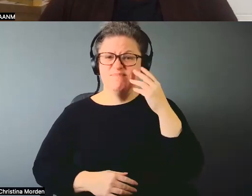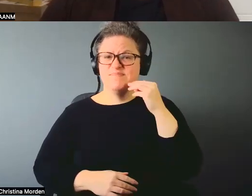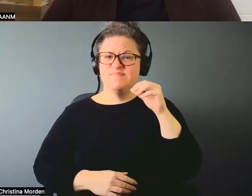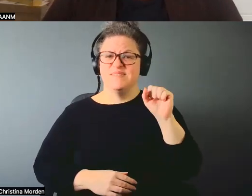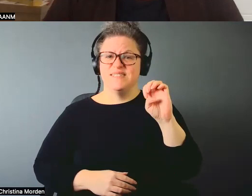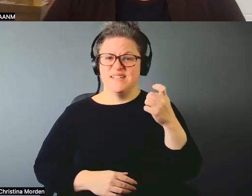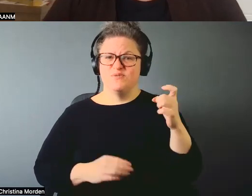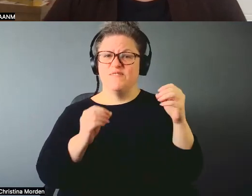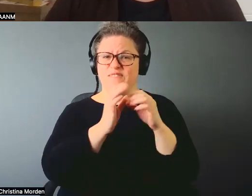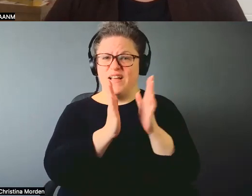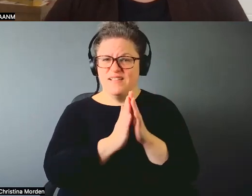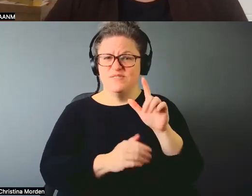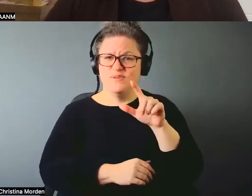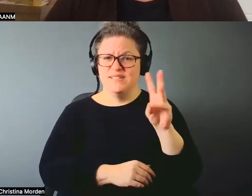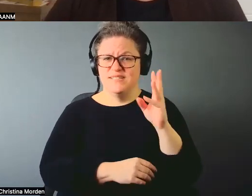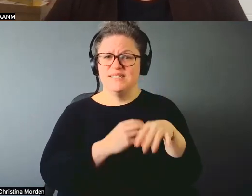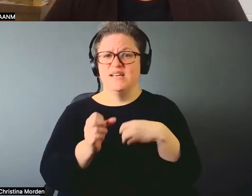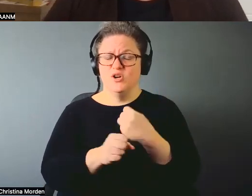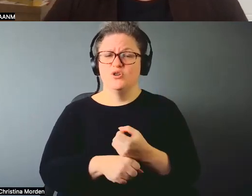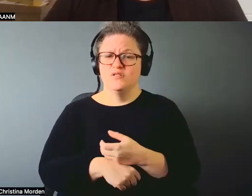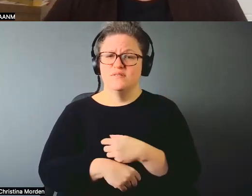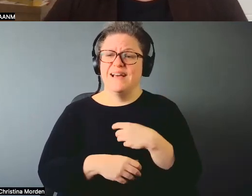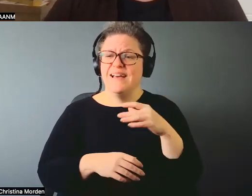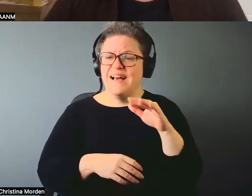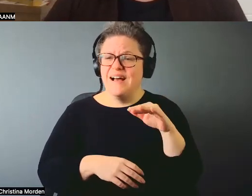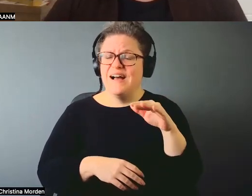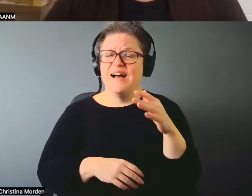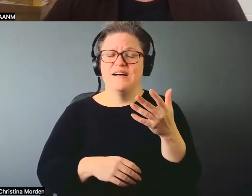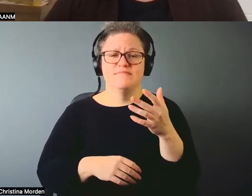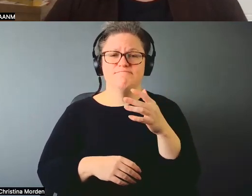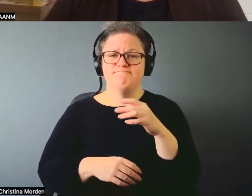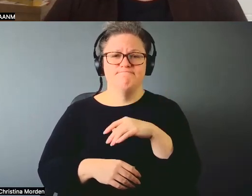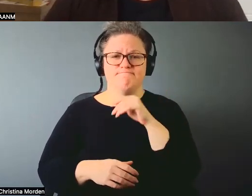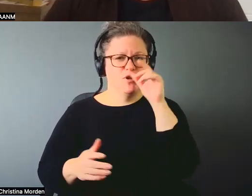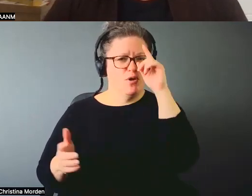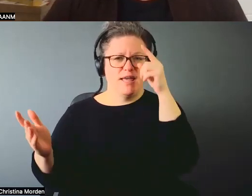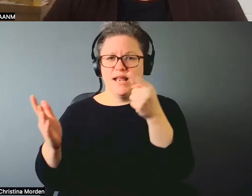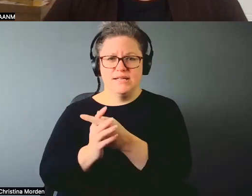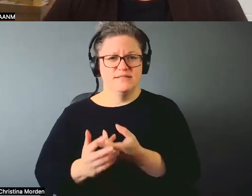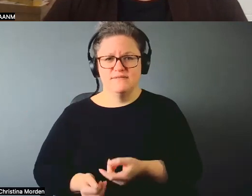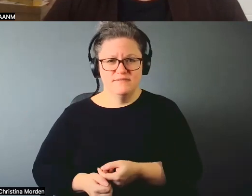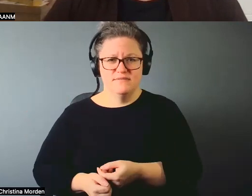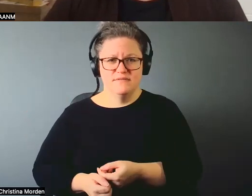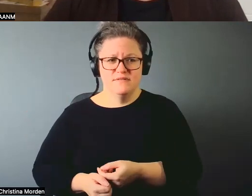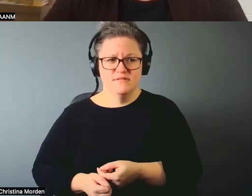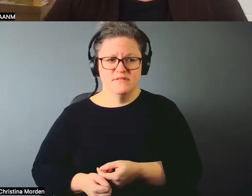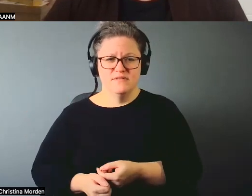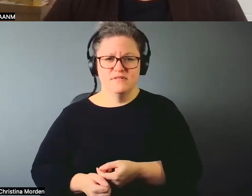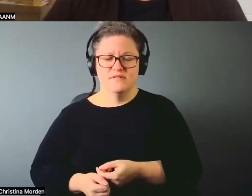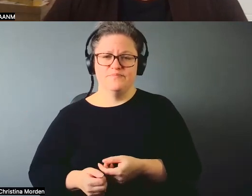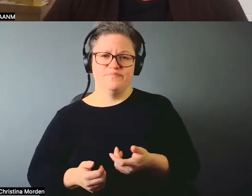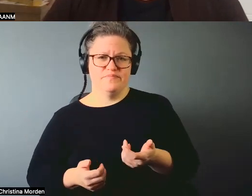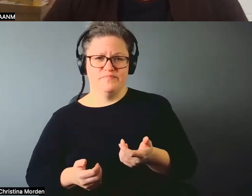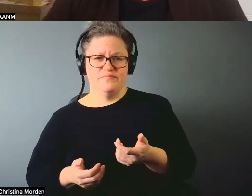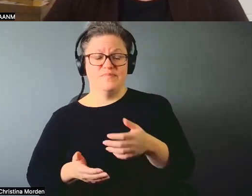And, you know, now I say, you know, you all asked us to be nice about our messages and